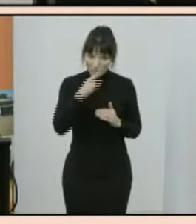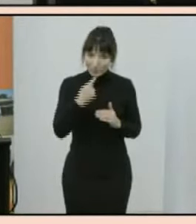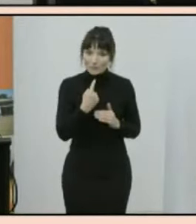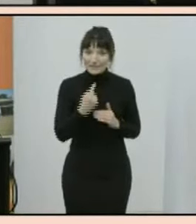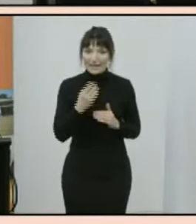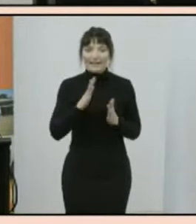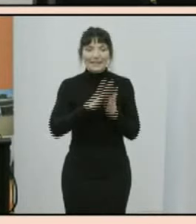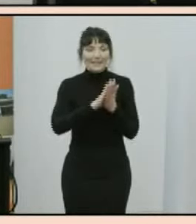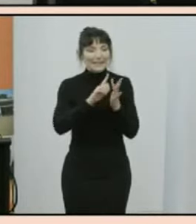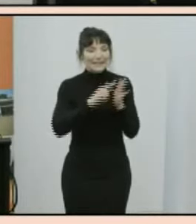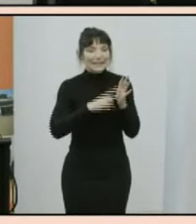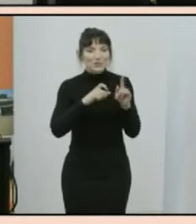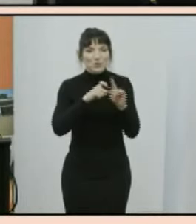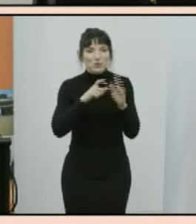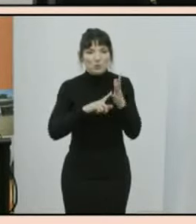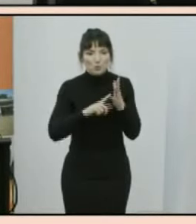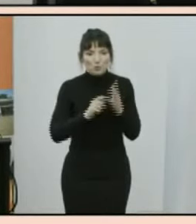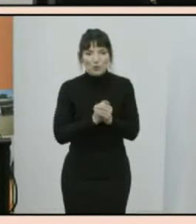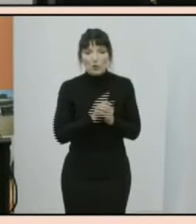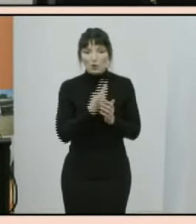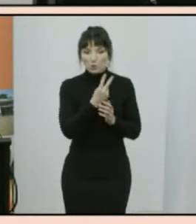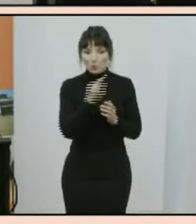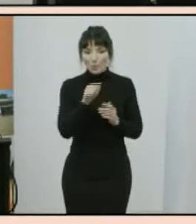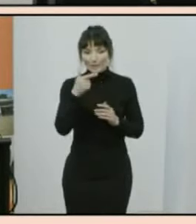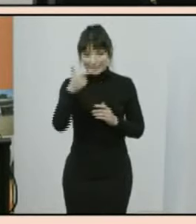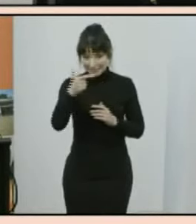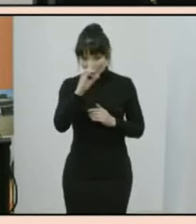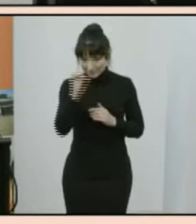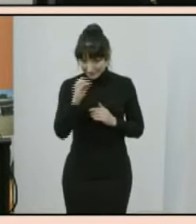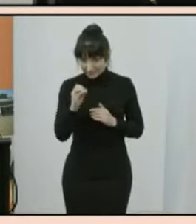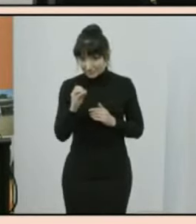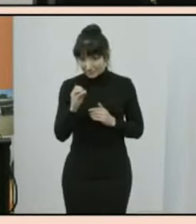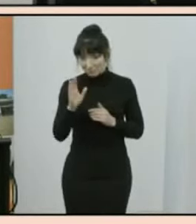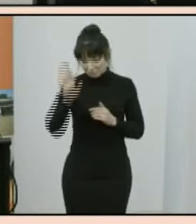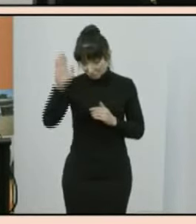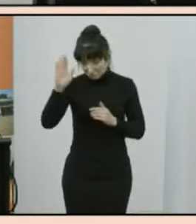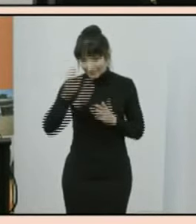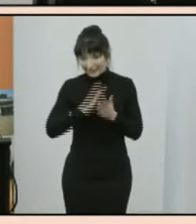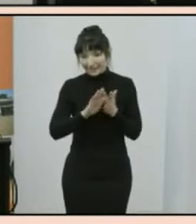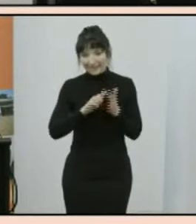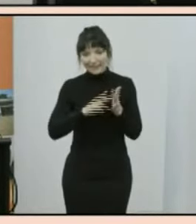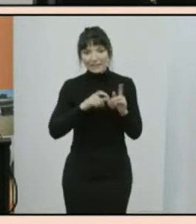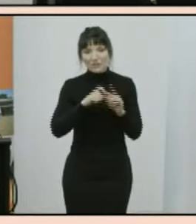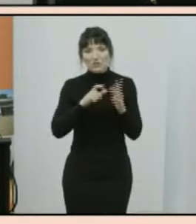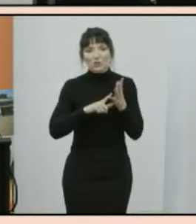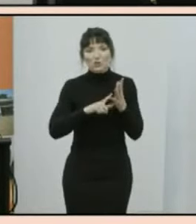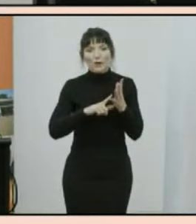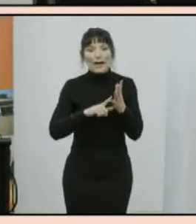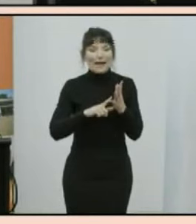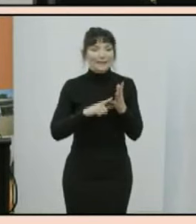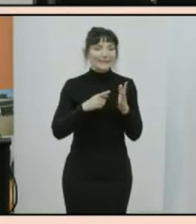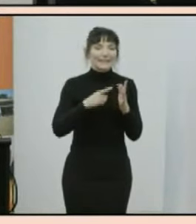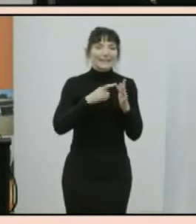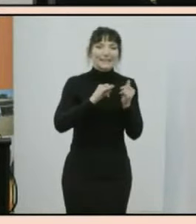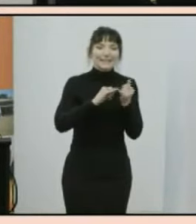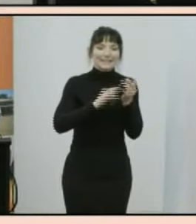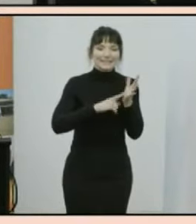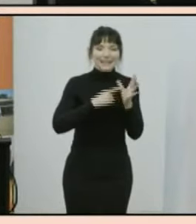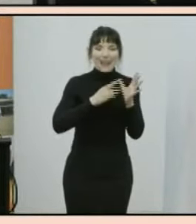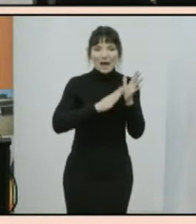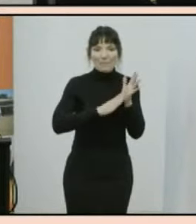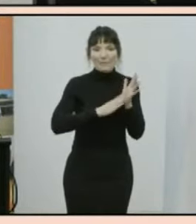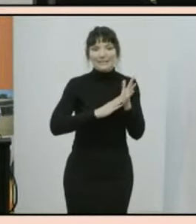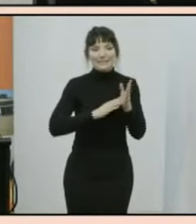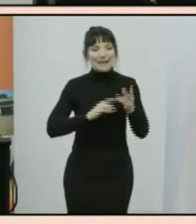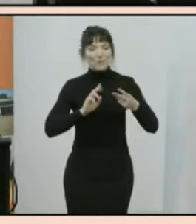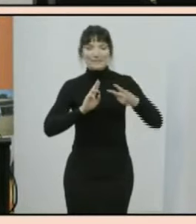2.7 percent of their population in fact are hindus and islam is our second largest religion at 3.2 percent of the population